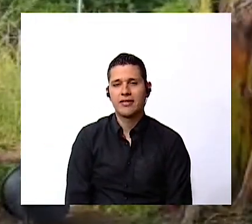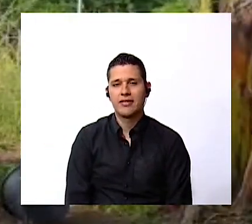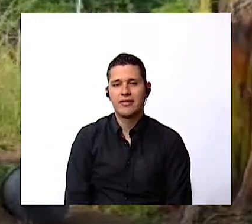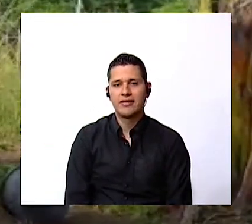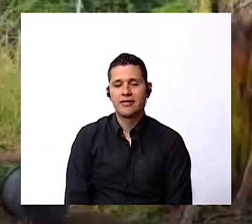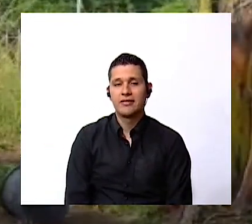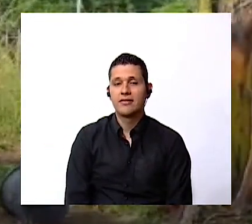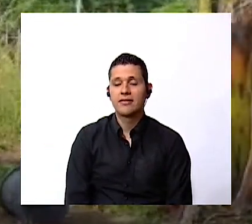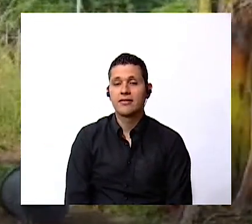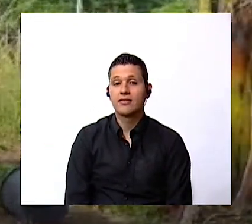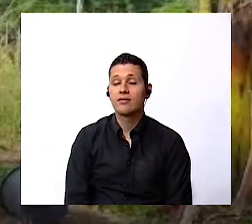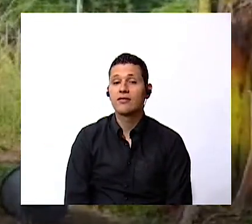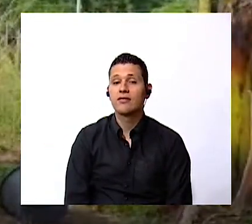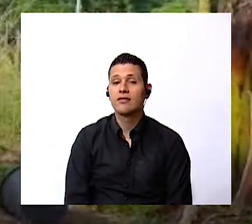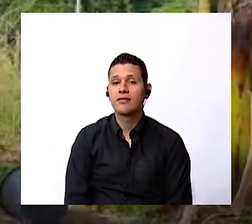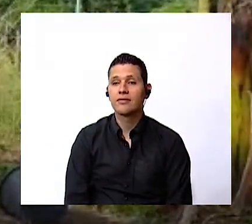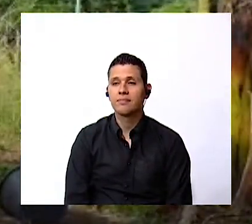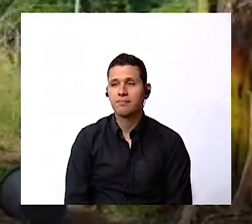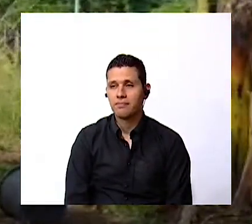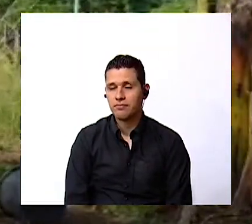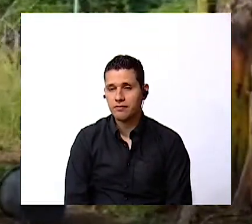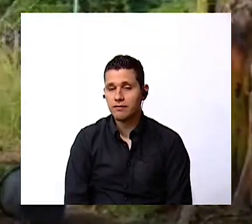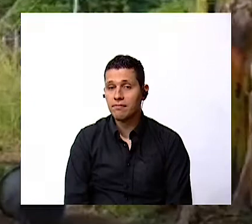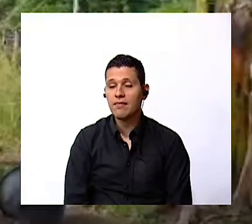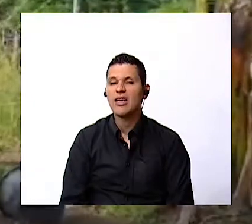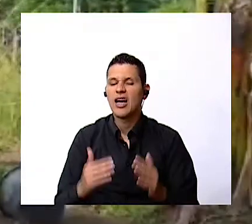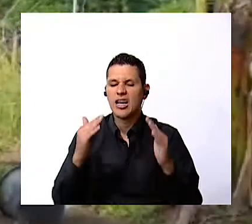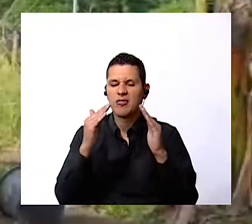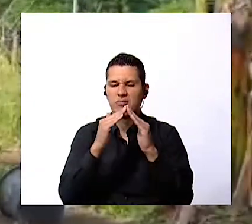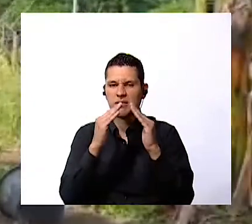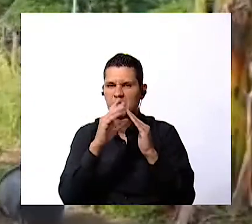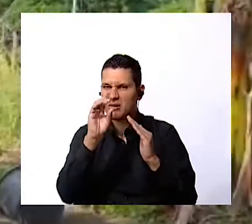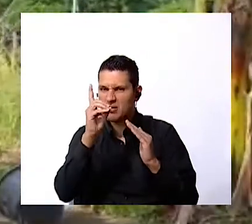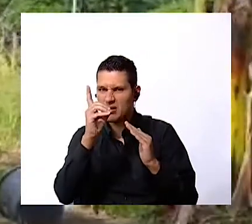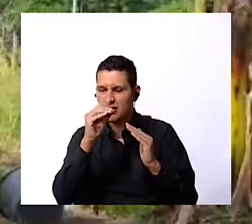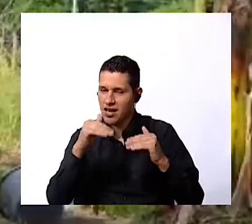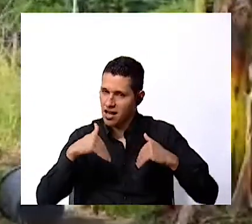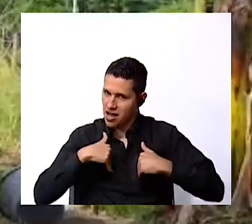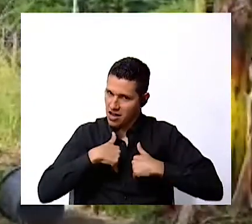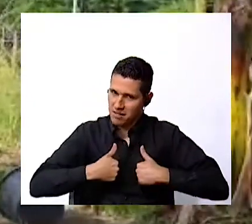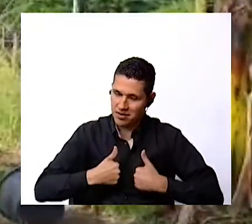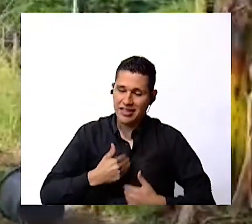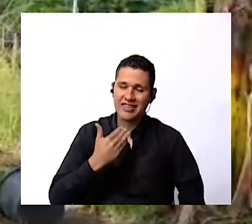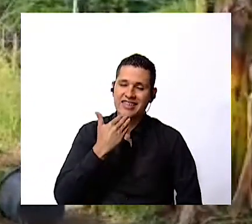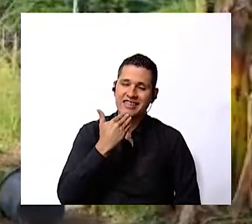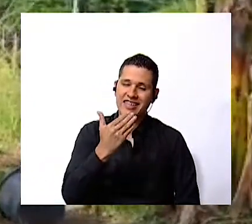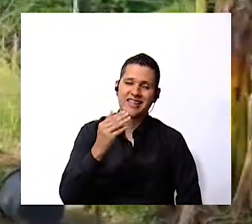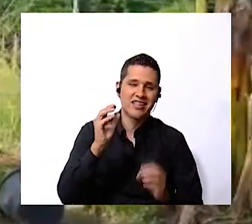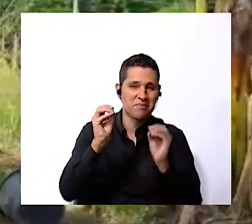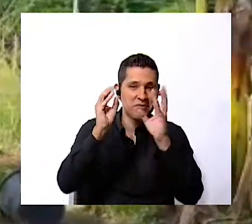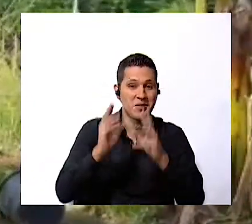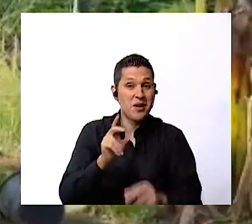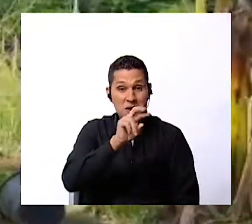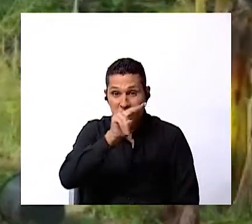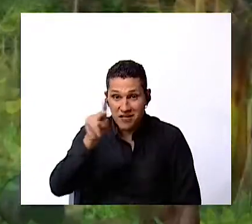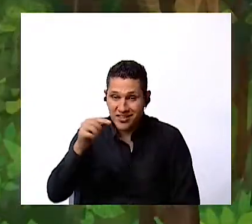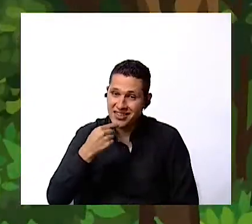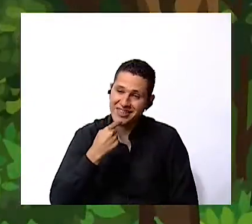where does it live thank you teacher breaking and classmates bye